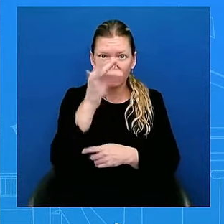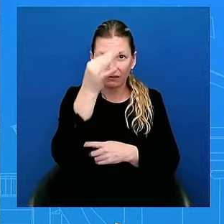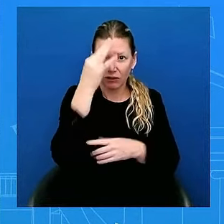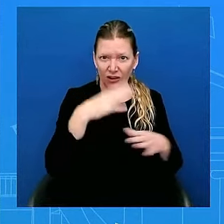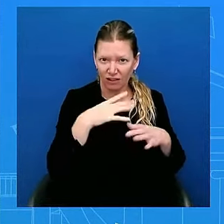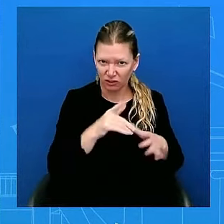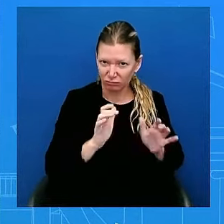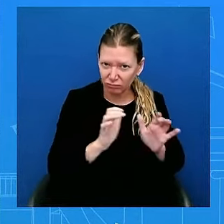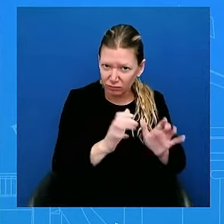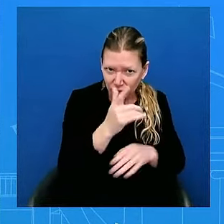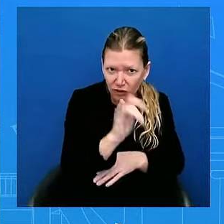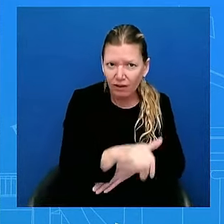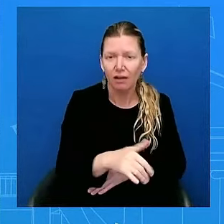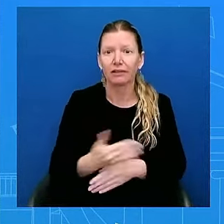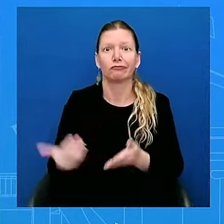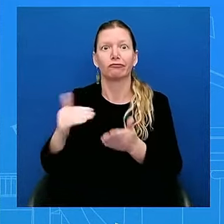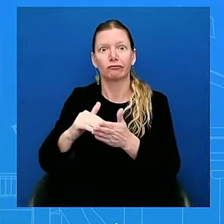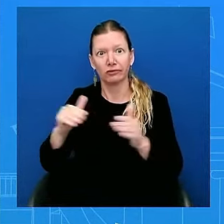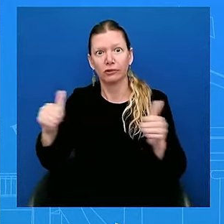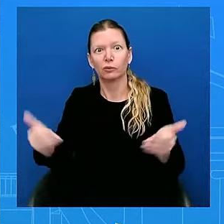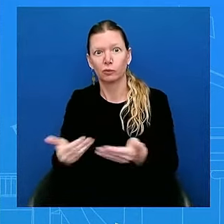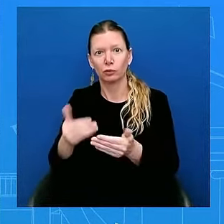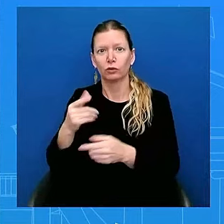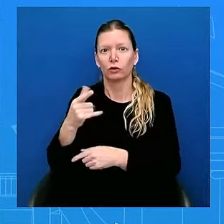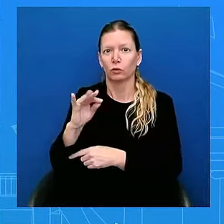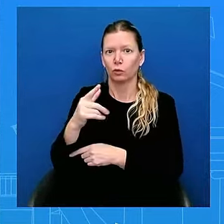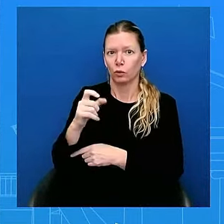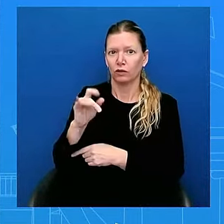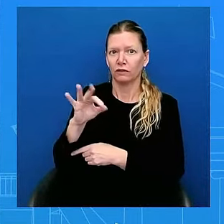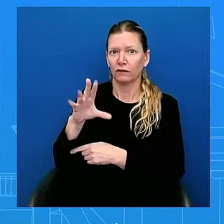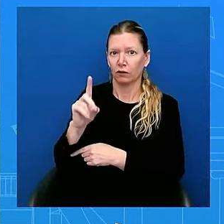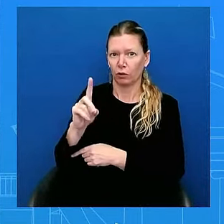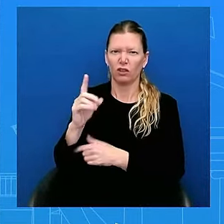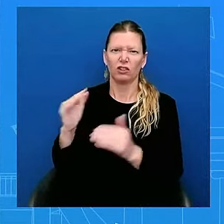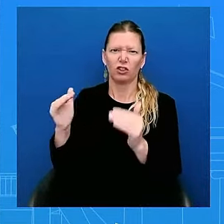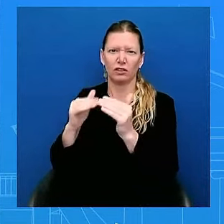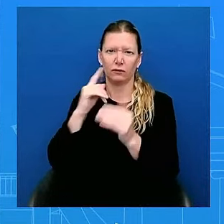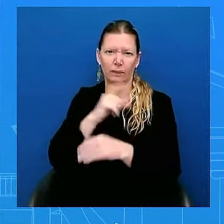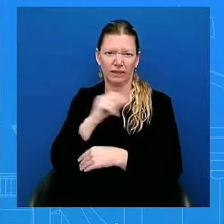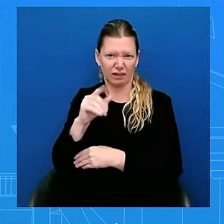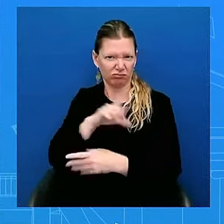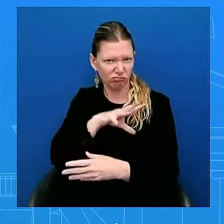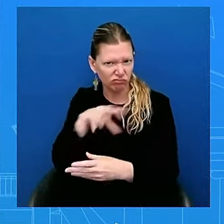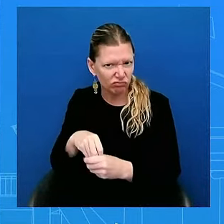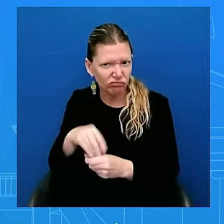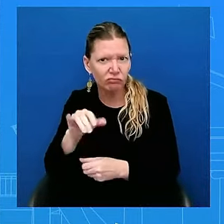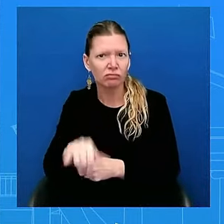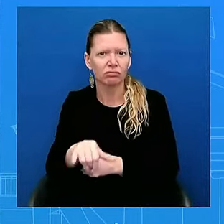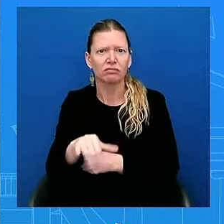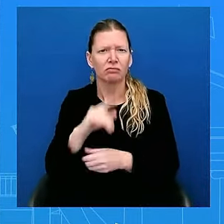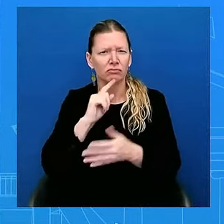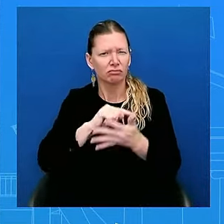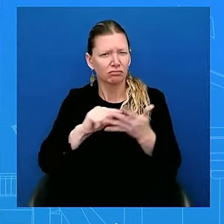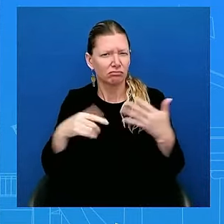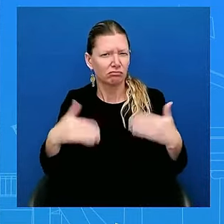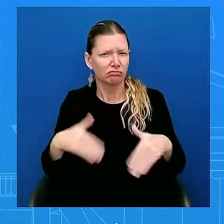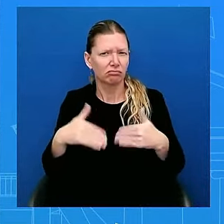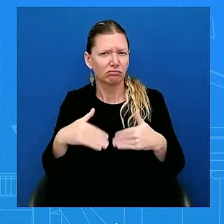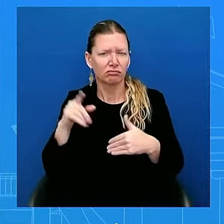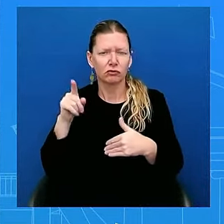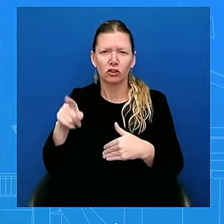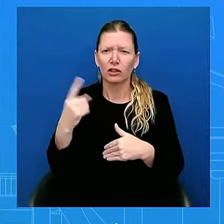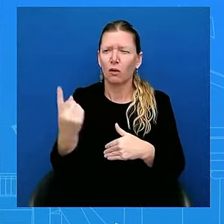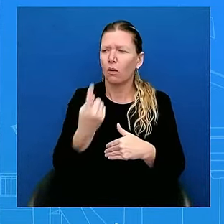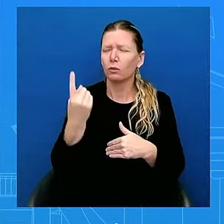she spoke truth to power and represented the power of the people of her district in Houston with dignity and